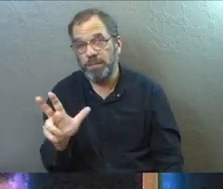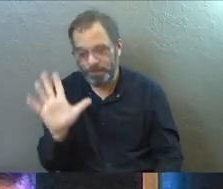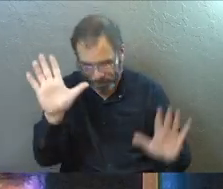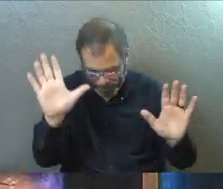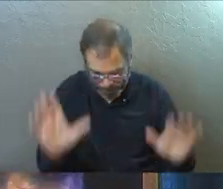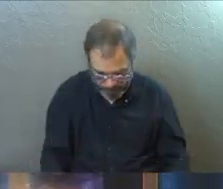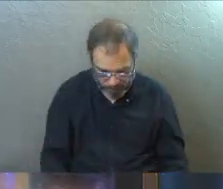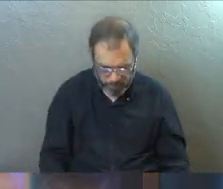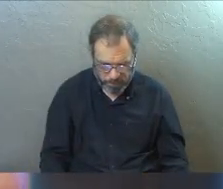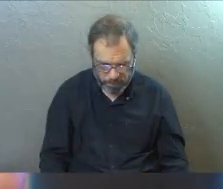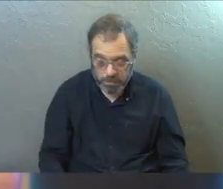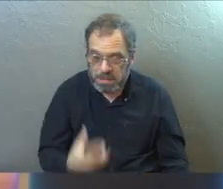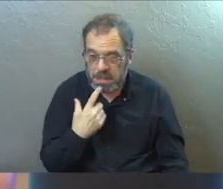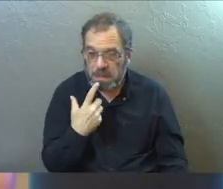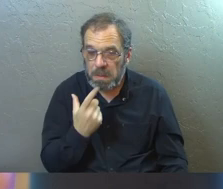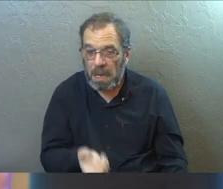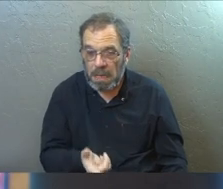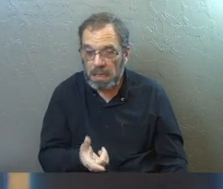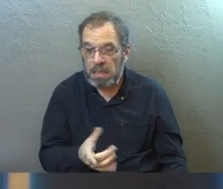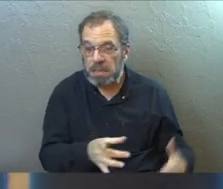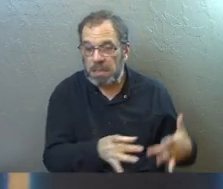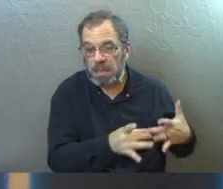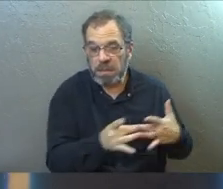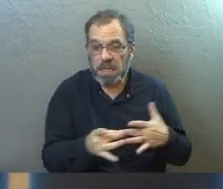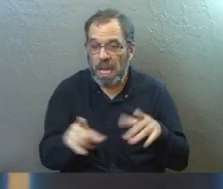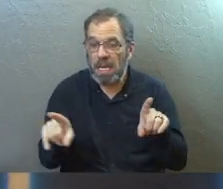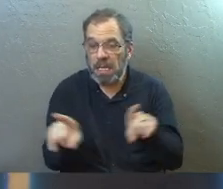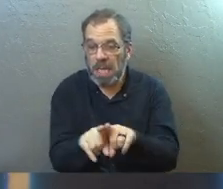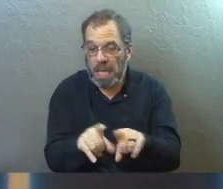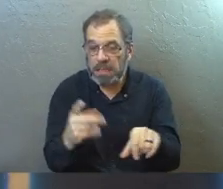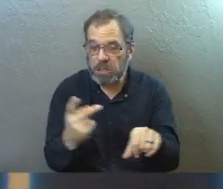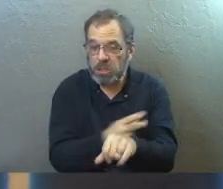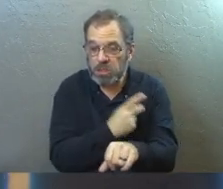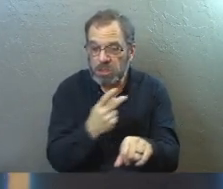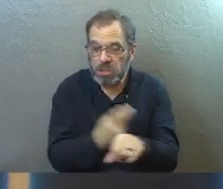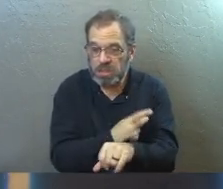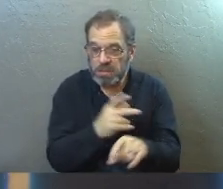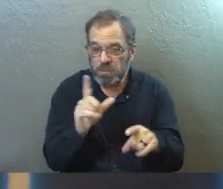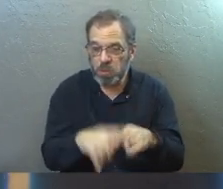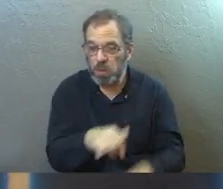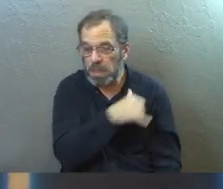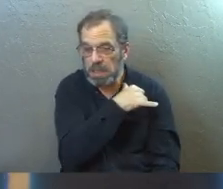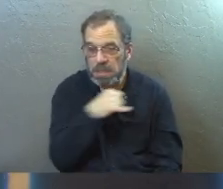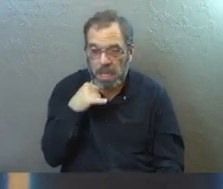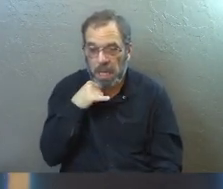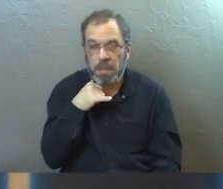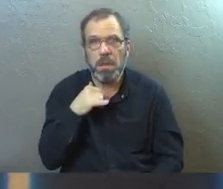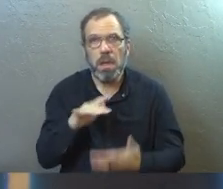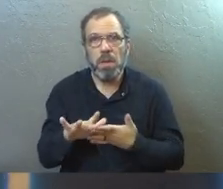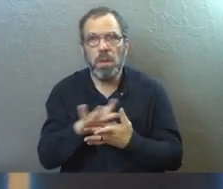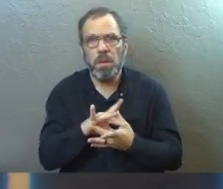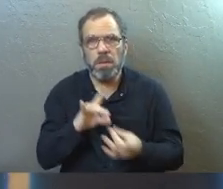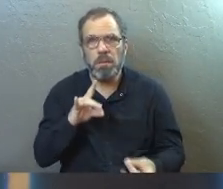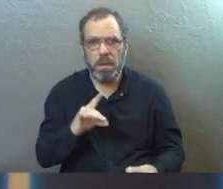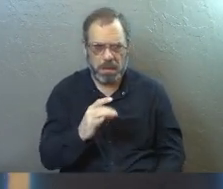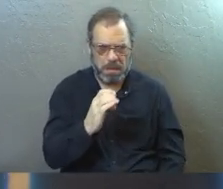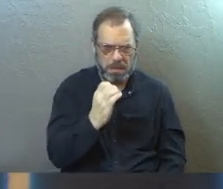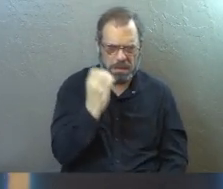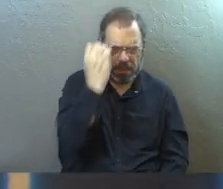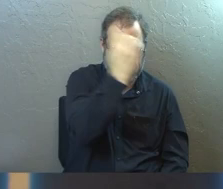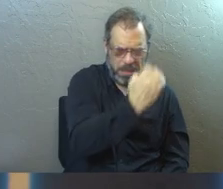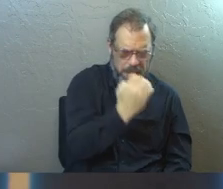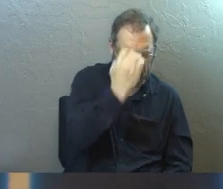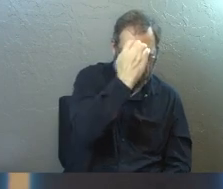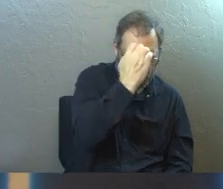So what does it say? He was led like a sheep to the slaughter. Isn't it amazing that the Holy Spirit directed the Ethiopian to